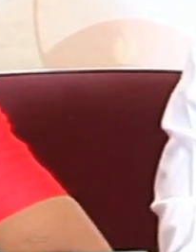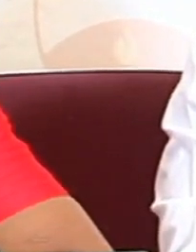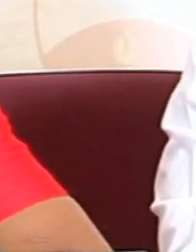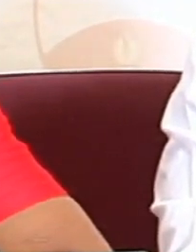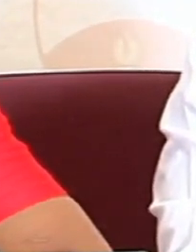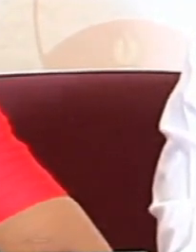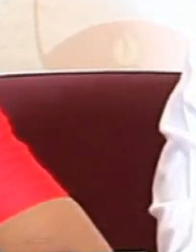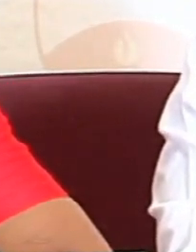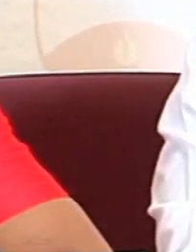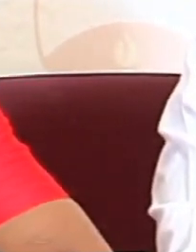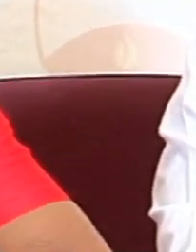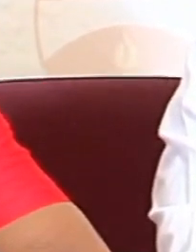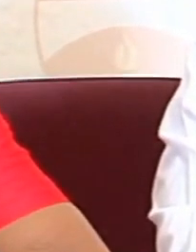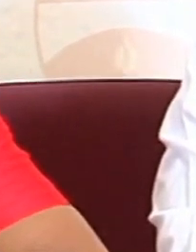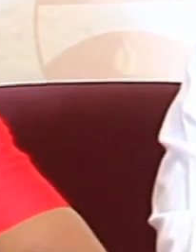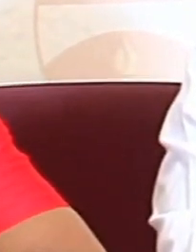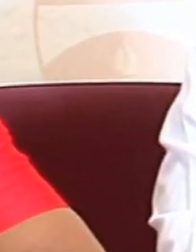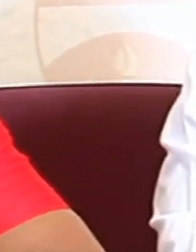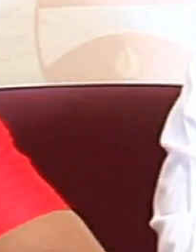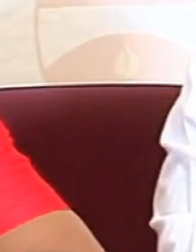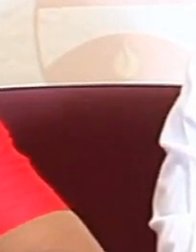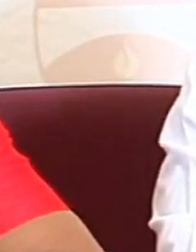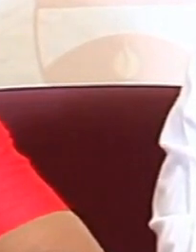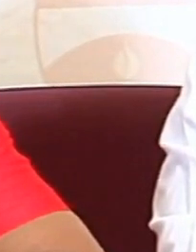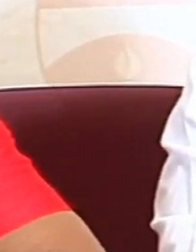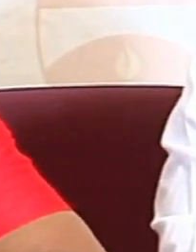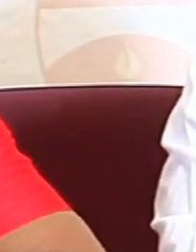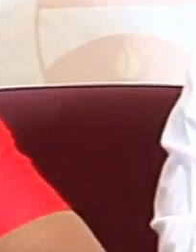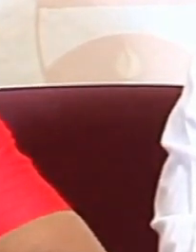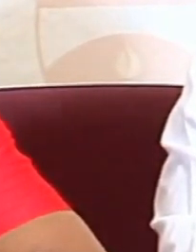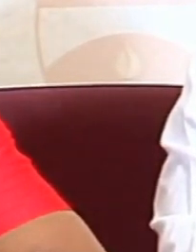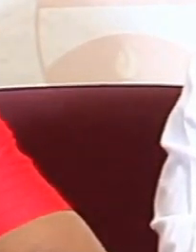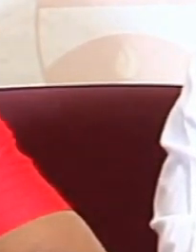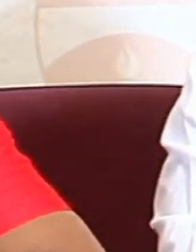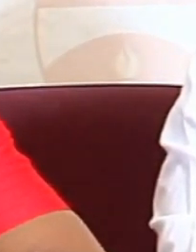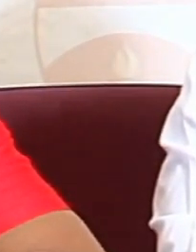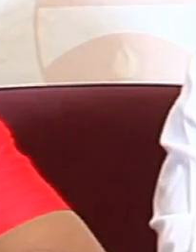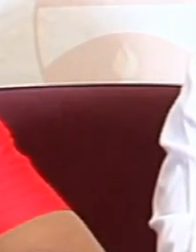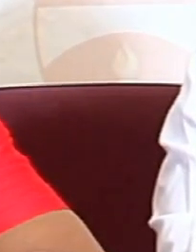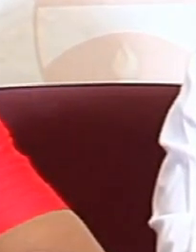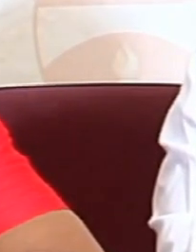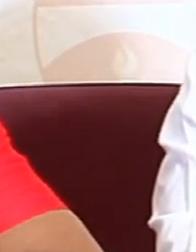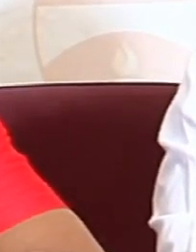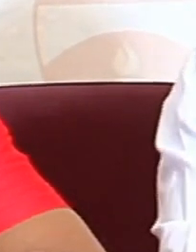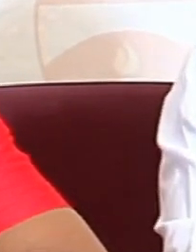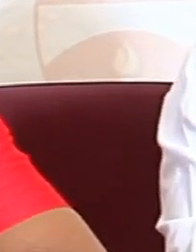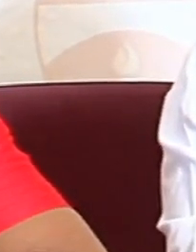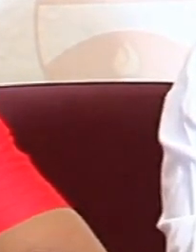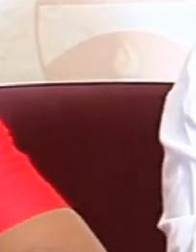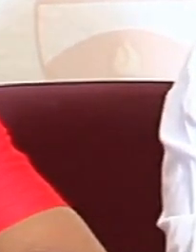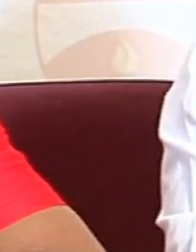battle that even our counterparts, in terms of our engagements, we have been, you know, talking